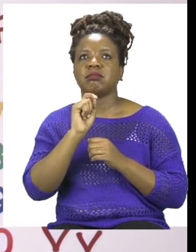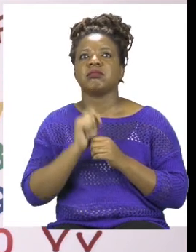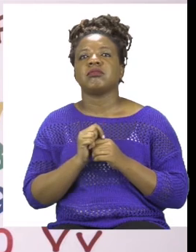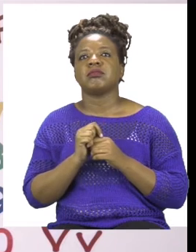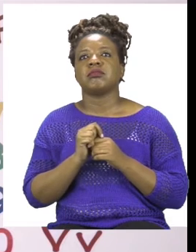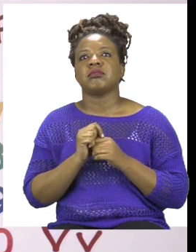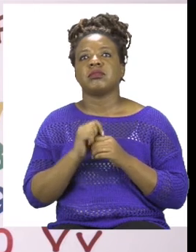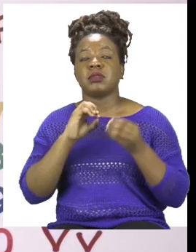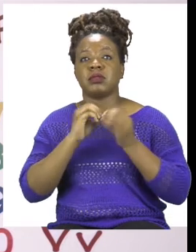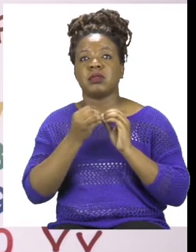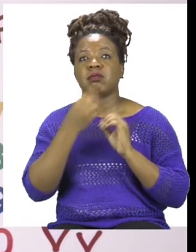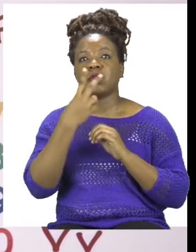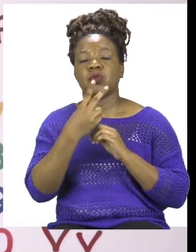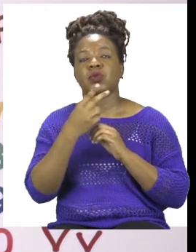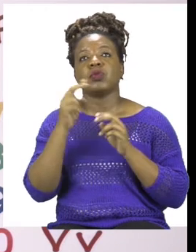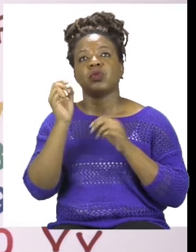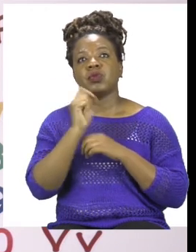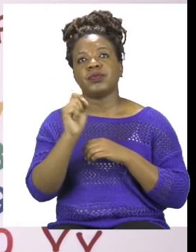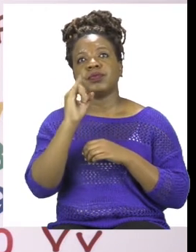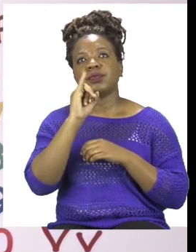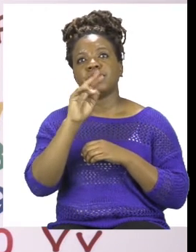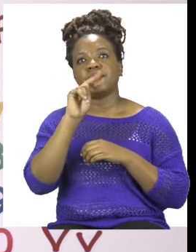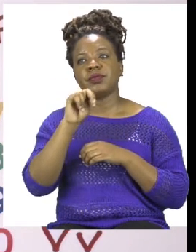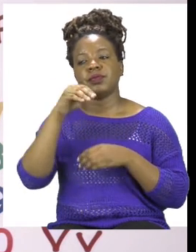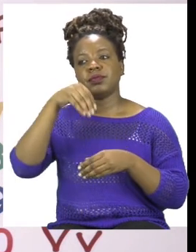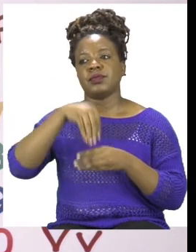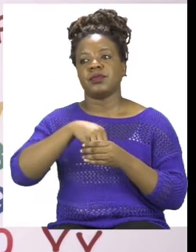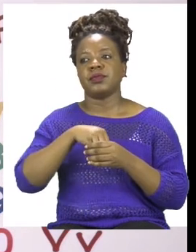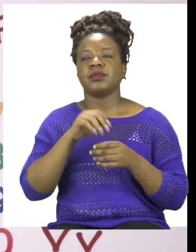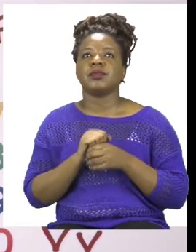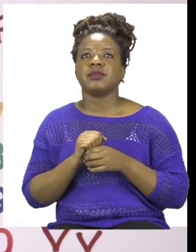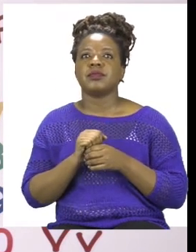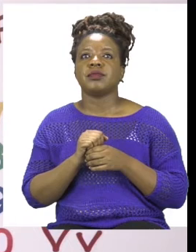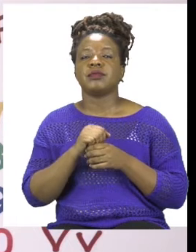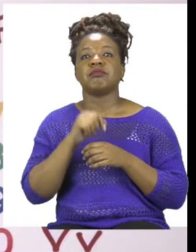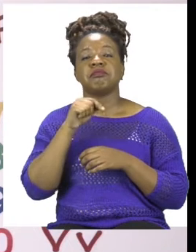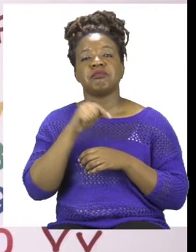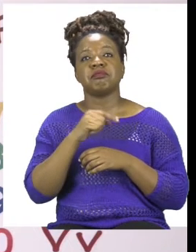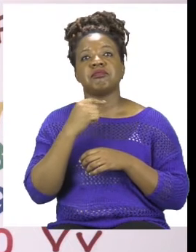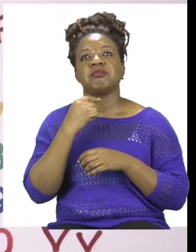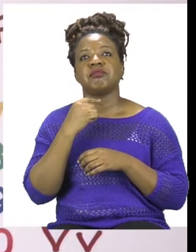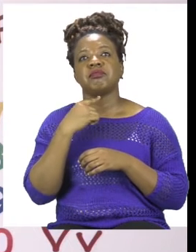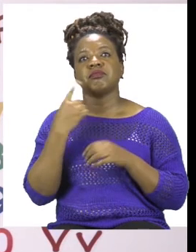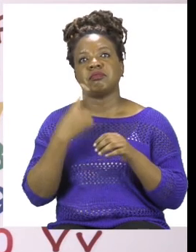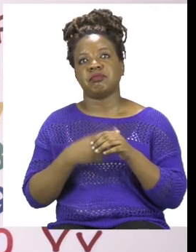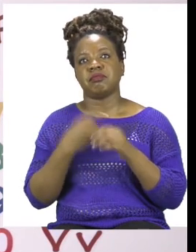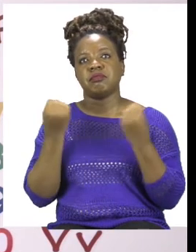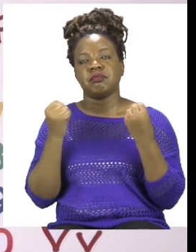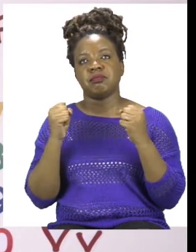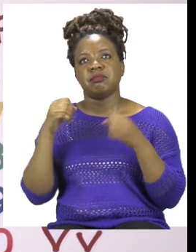re-read the sentence. Let's start. It is always called